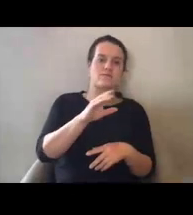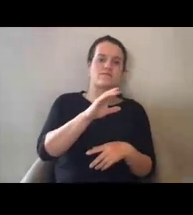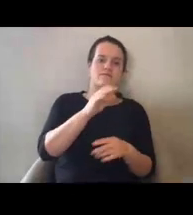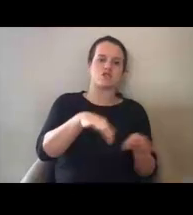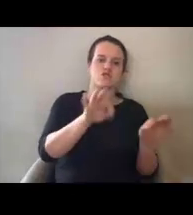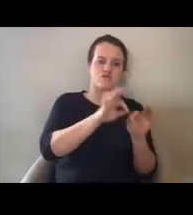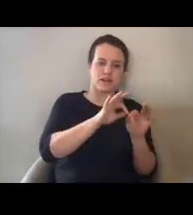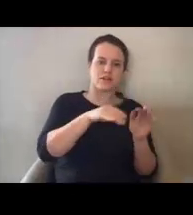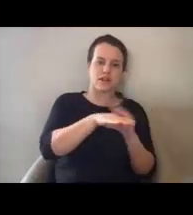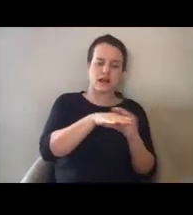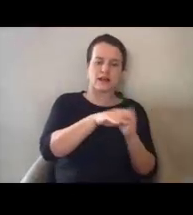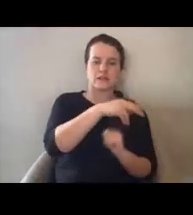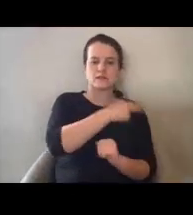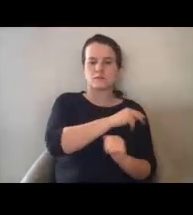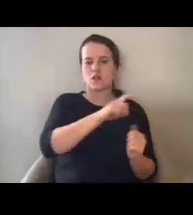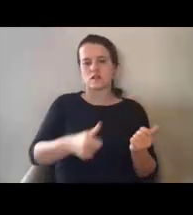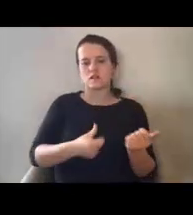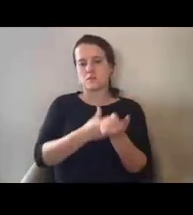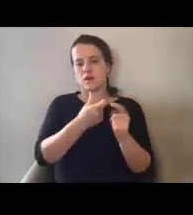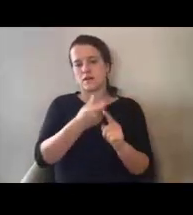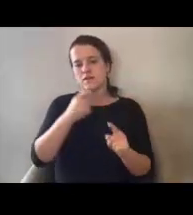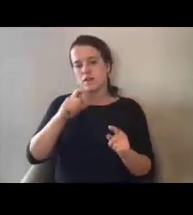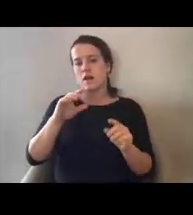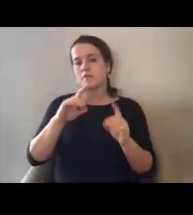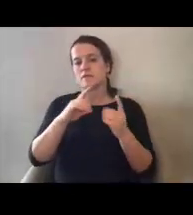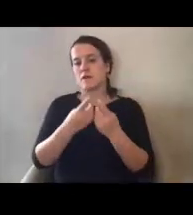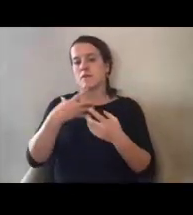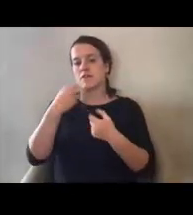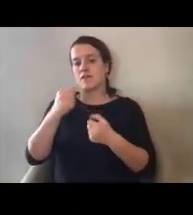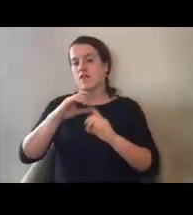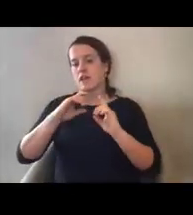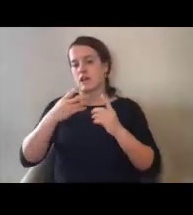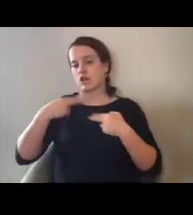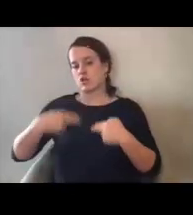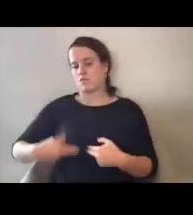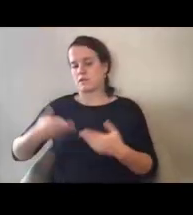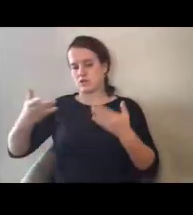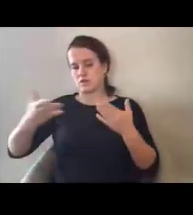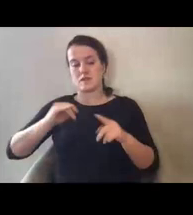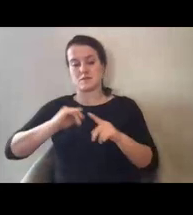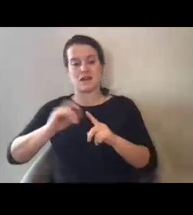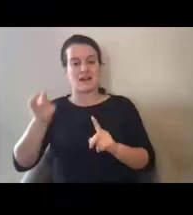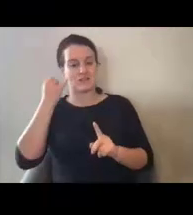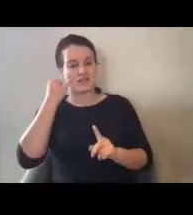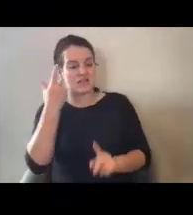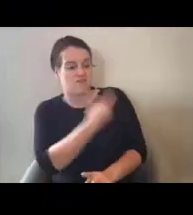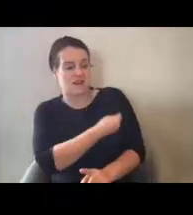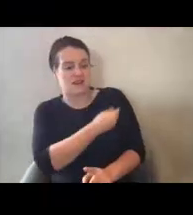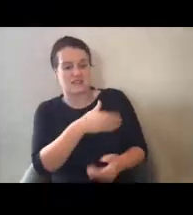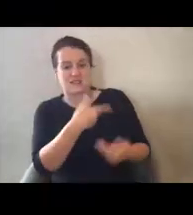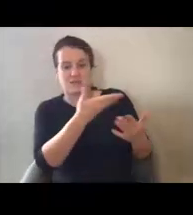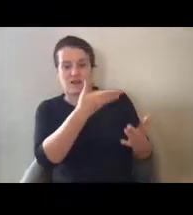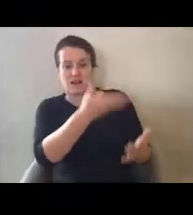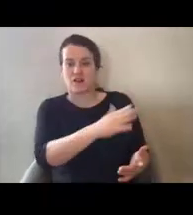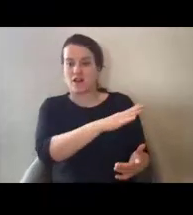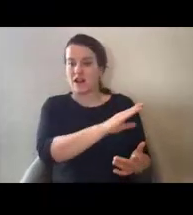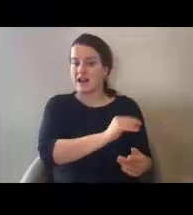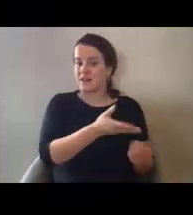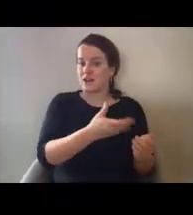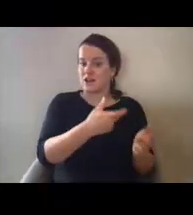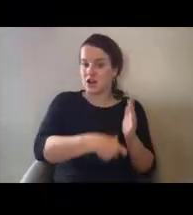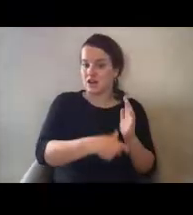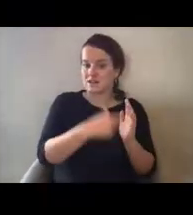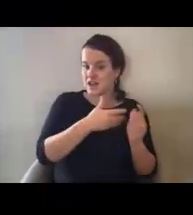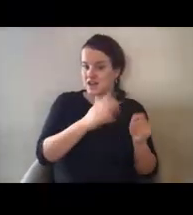by the Department of Health and Human Services. However, if vaccines are provided at those facilities and those costs are not covered by